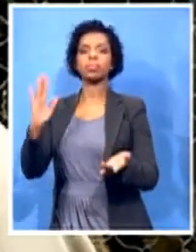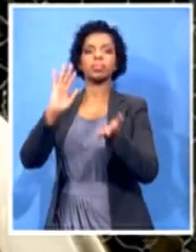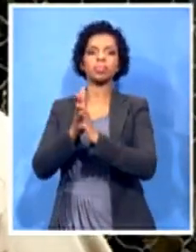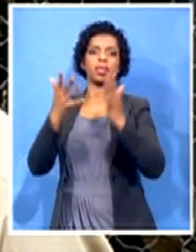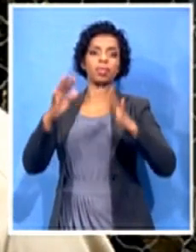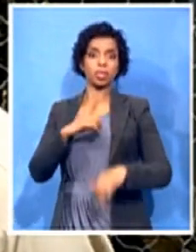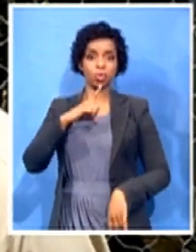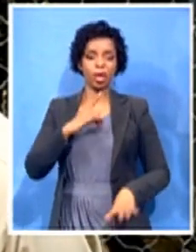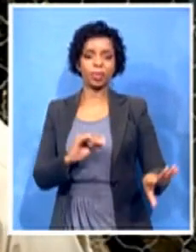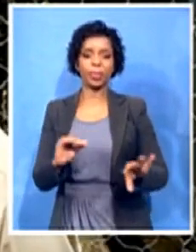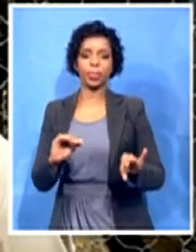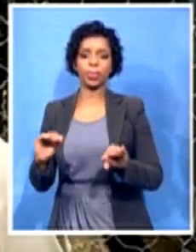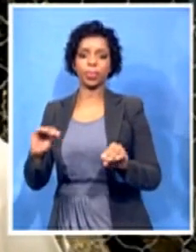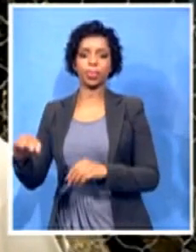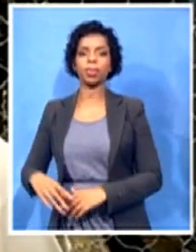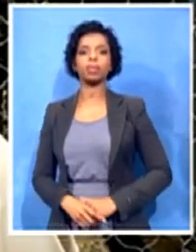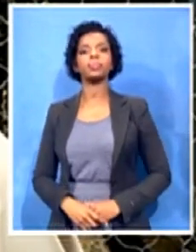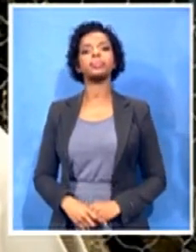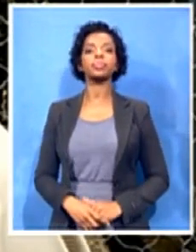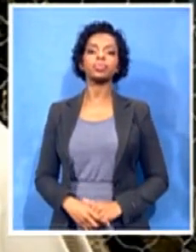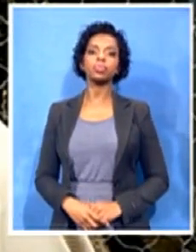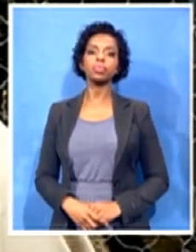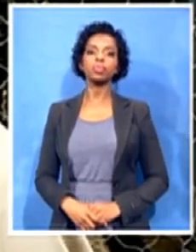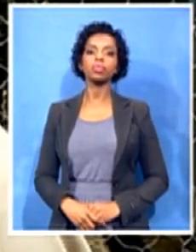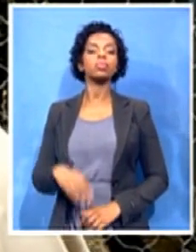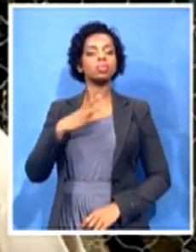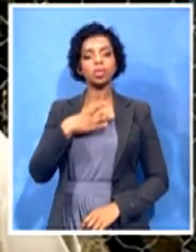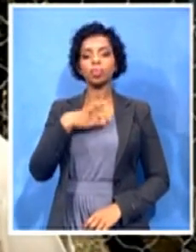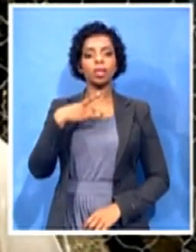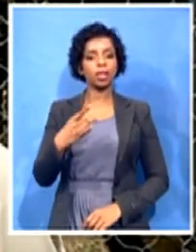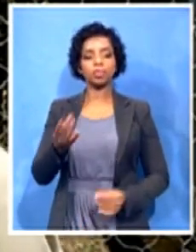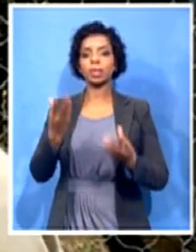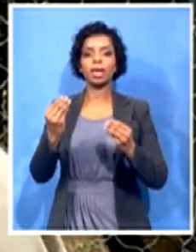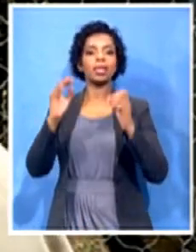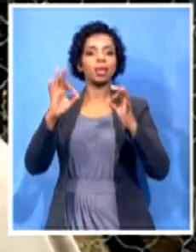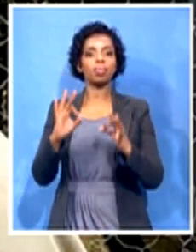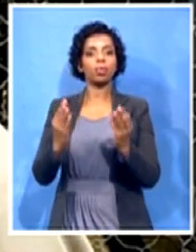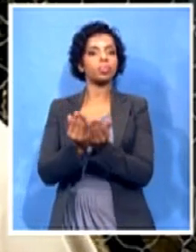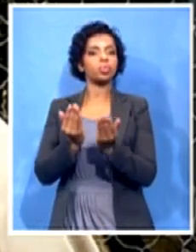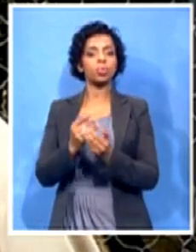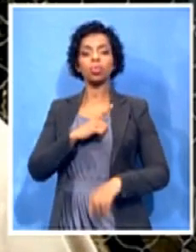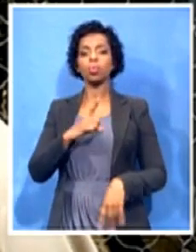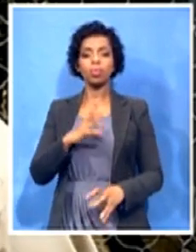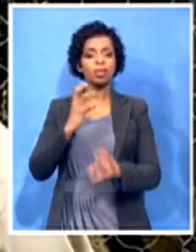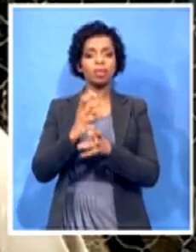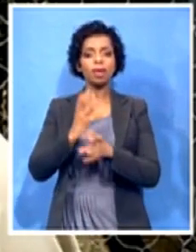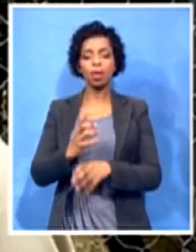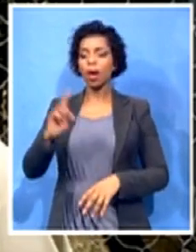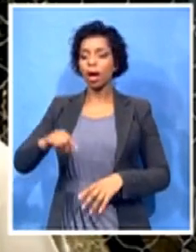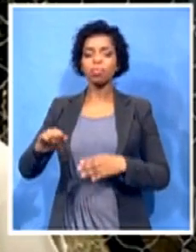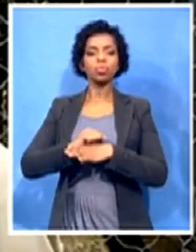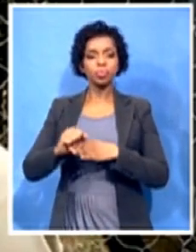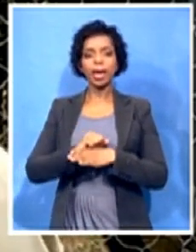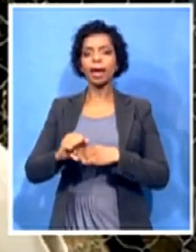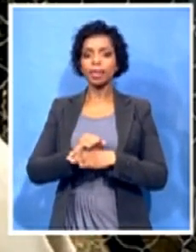I would really love that we get a proper school. It's so hard when we have to practice for a sporting game because we don't have fields to